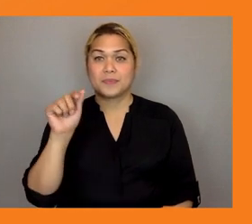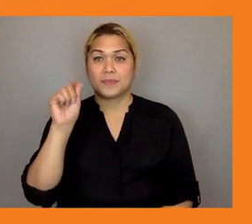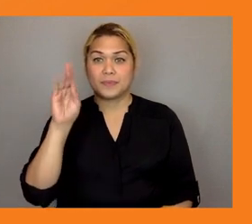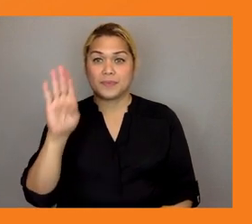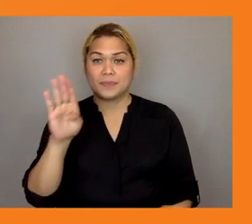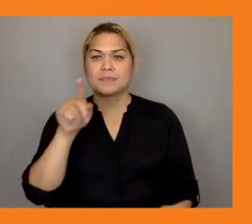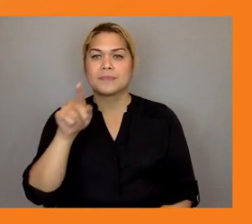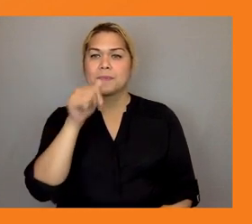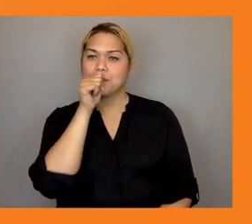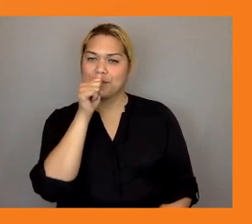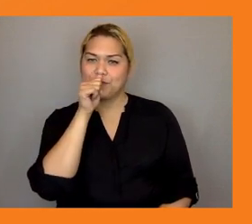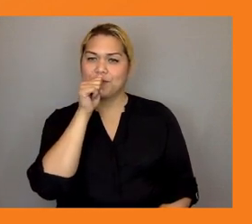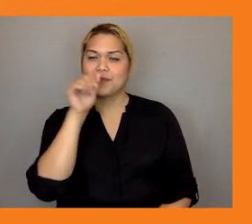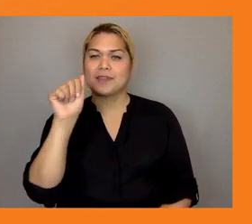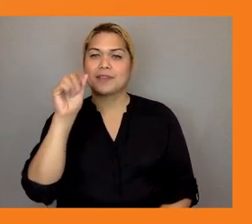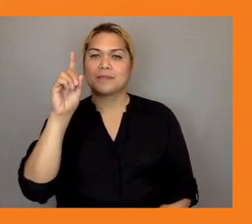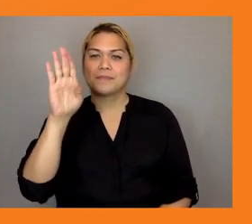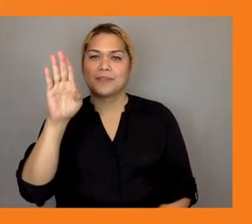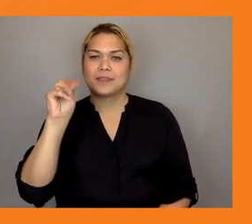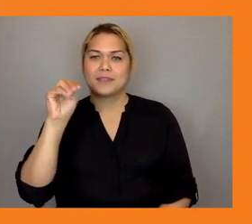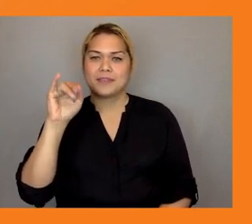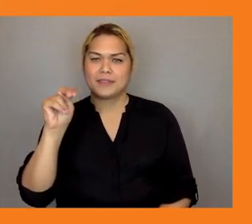to start sharing your questions with us